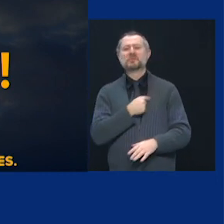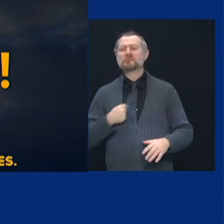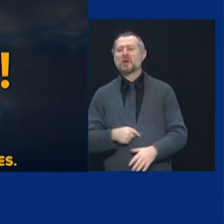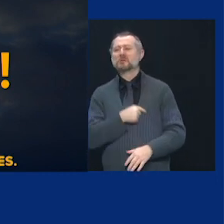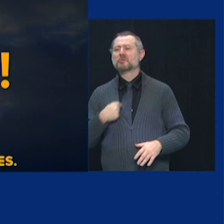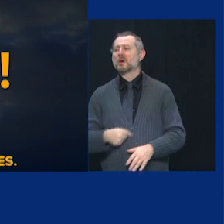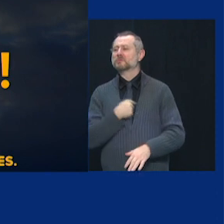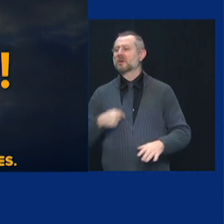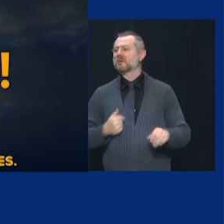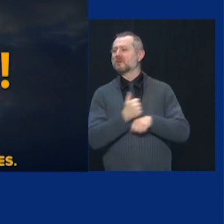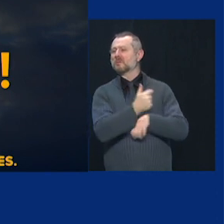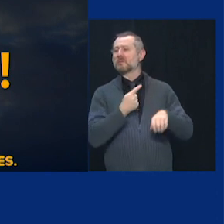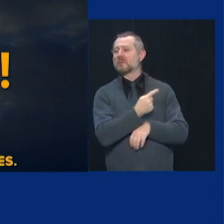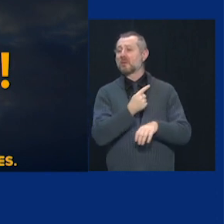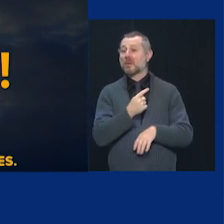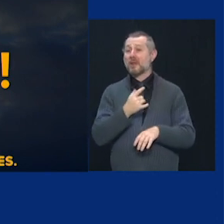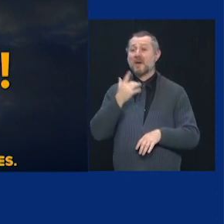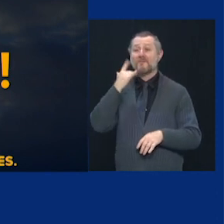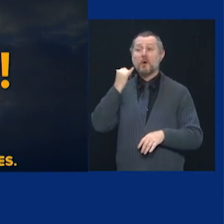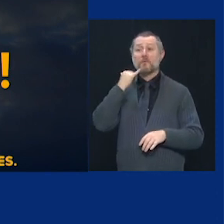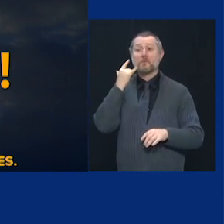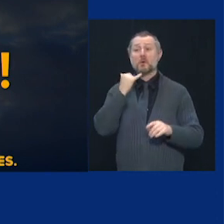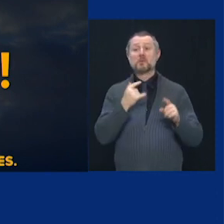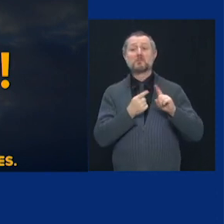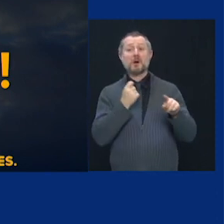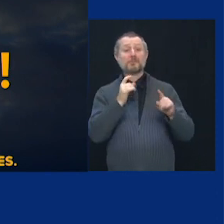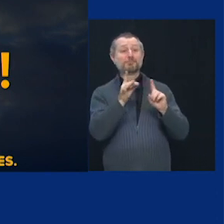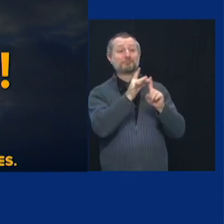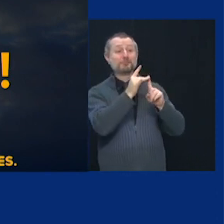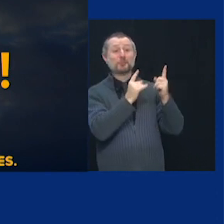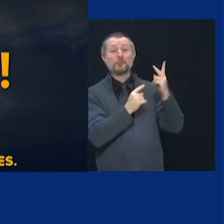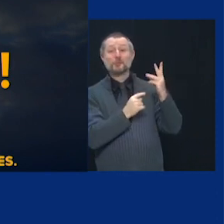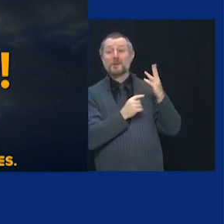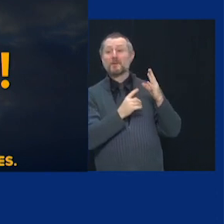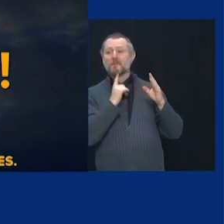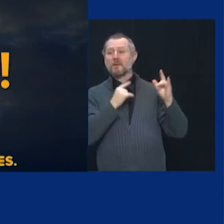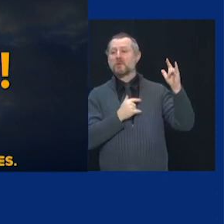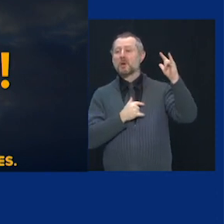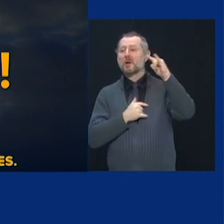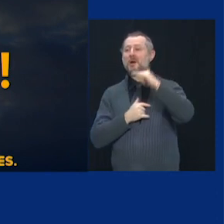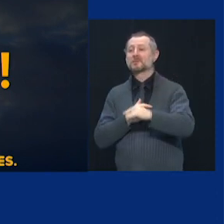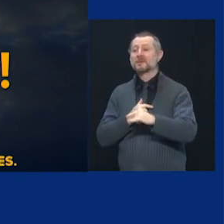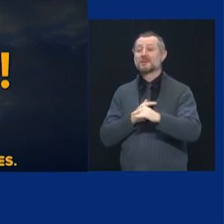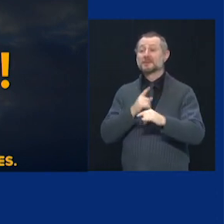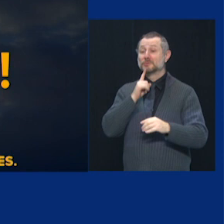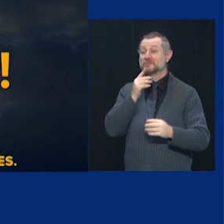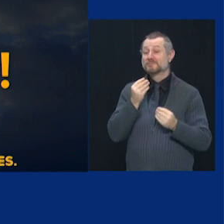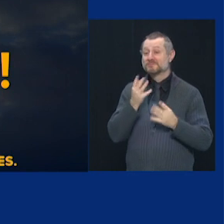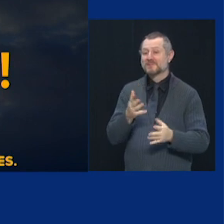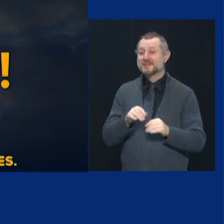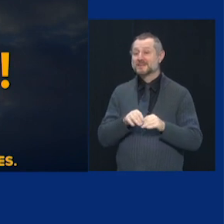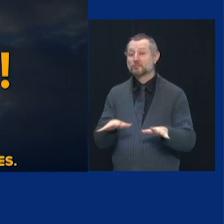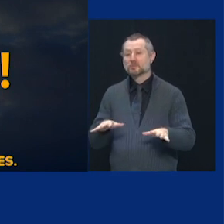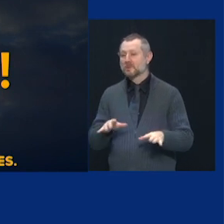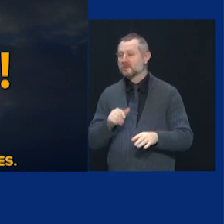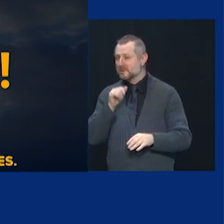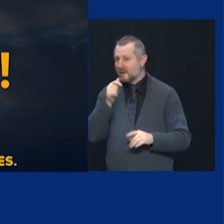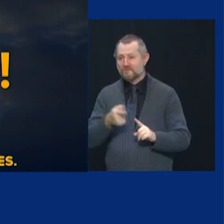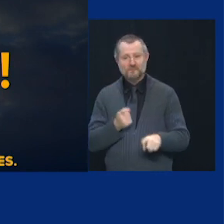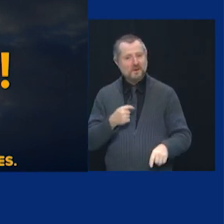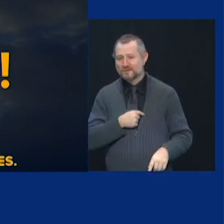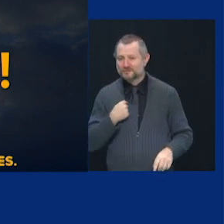in California because people flew from China to California. The virus wasn't in China. It was in Europe.